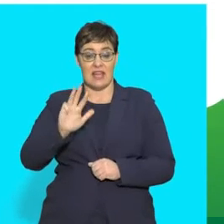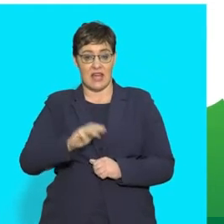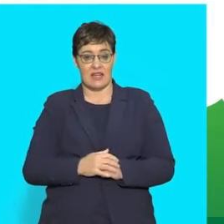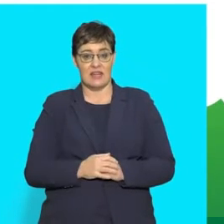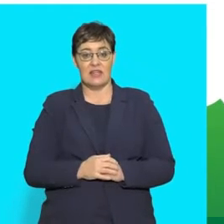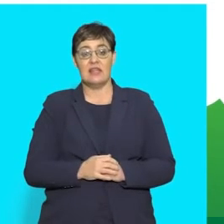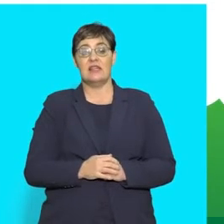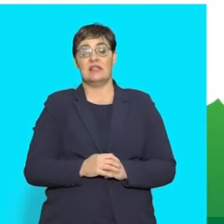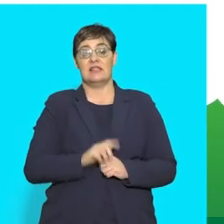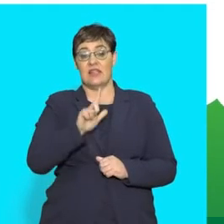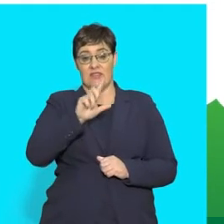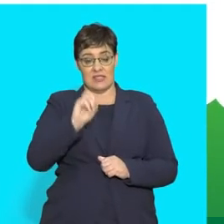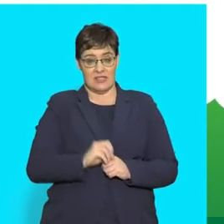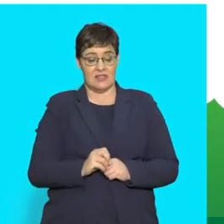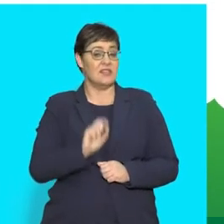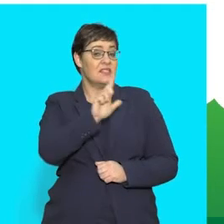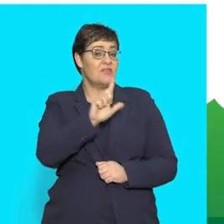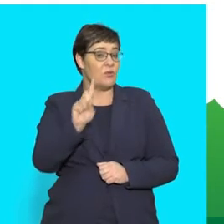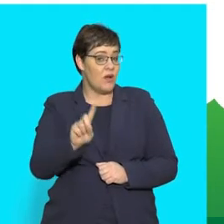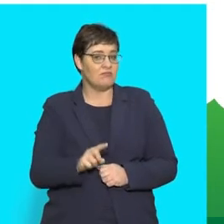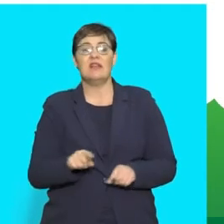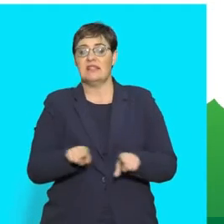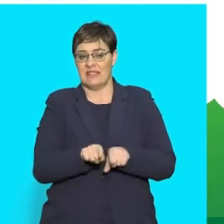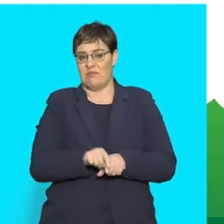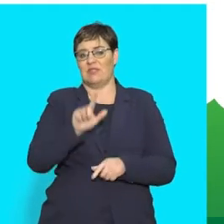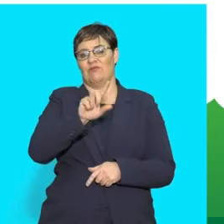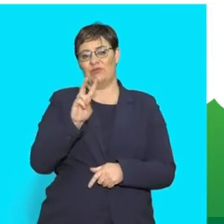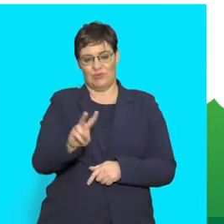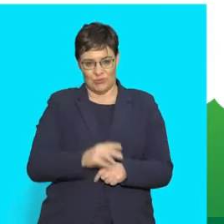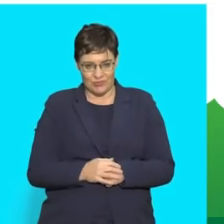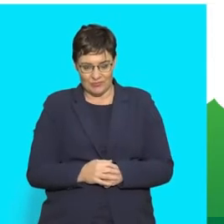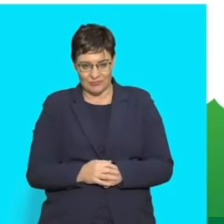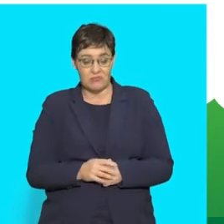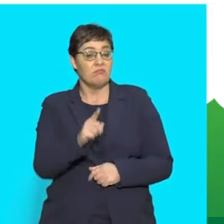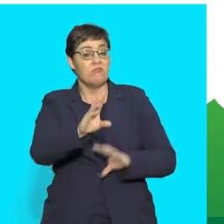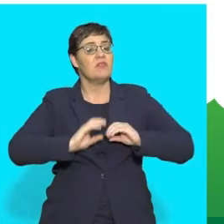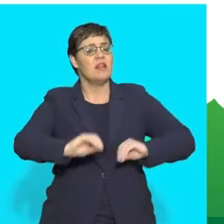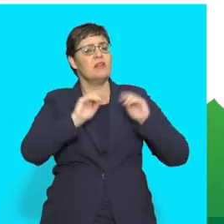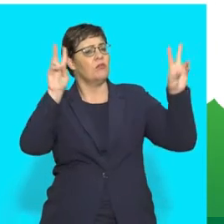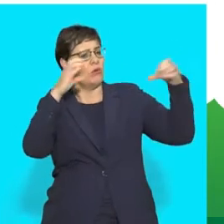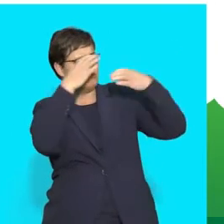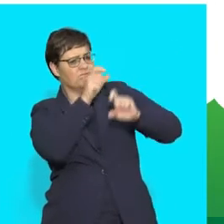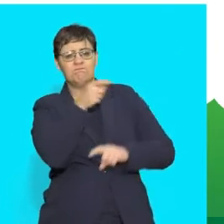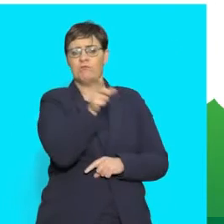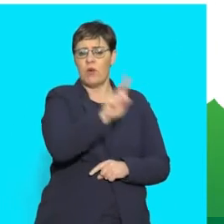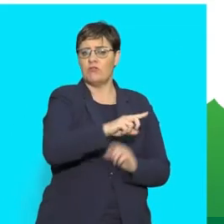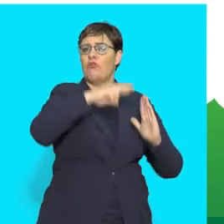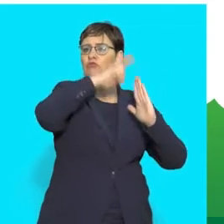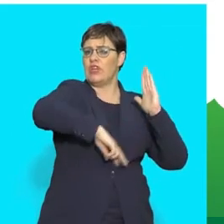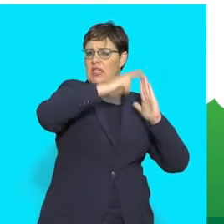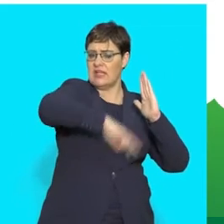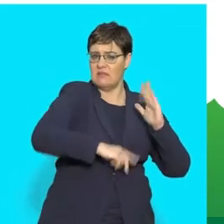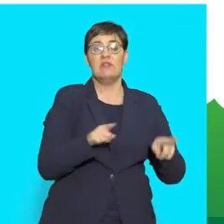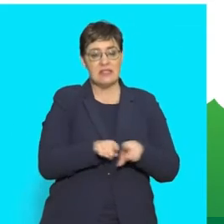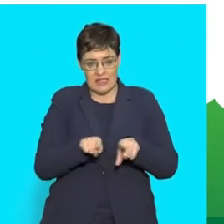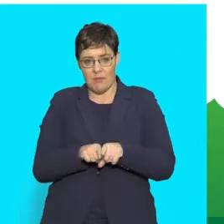70, 71, and 72. In this lesson, the topics of focus are reading and writing a